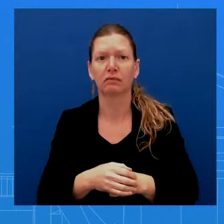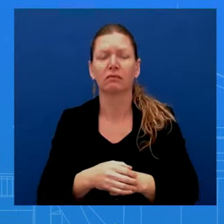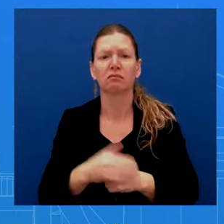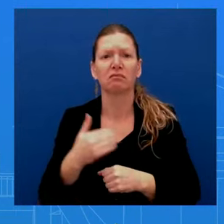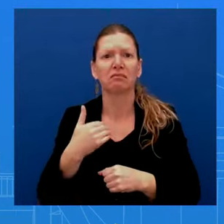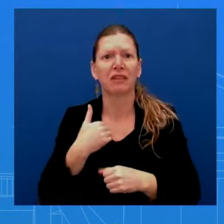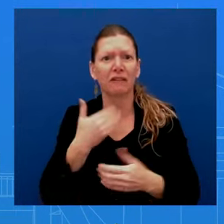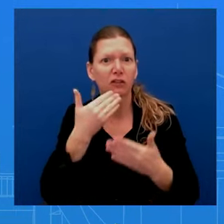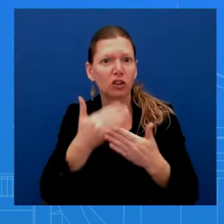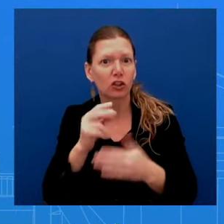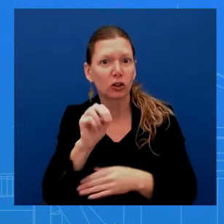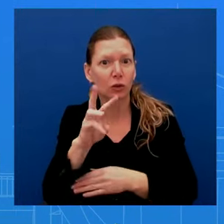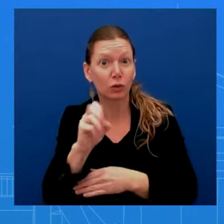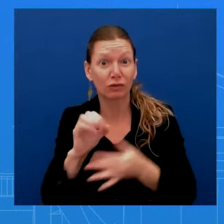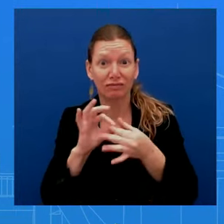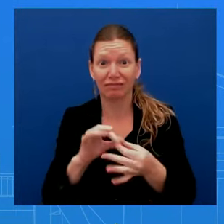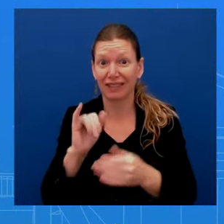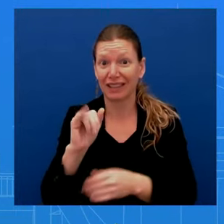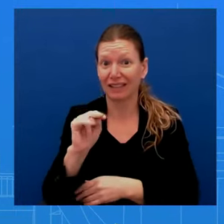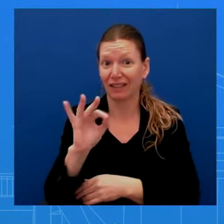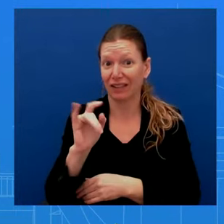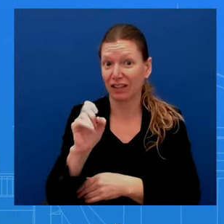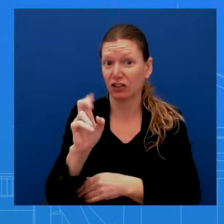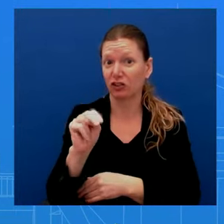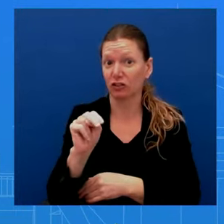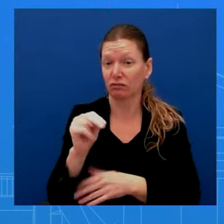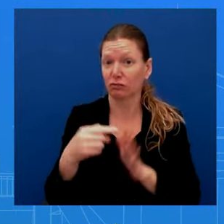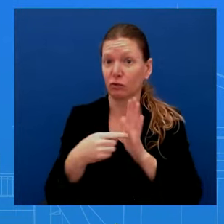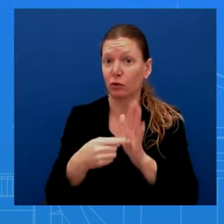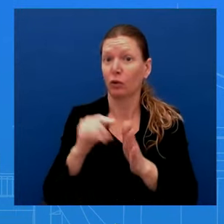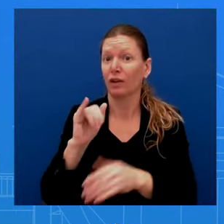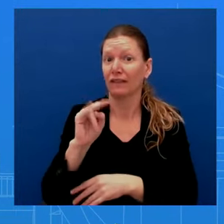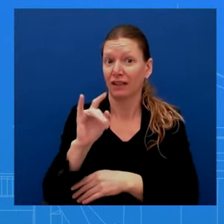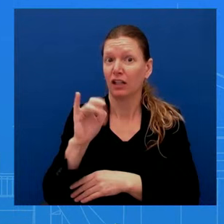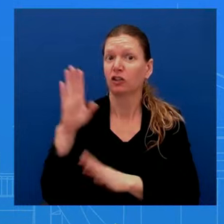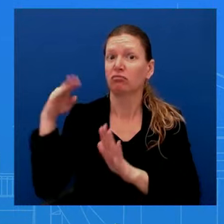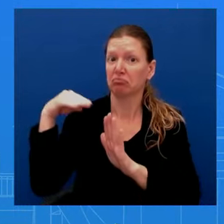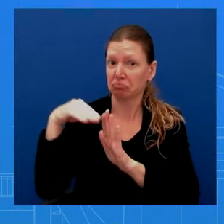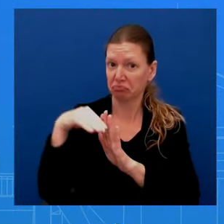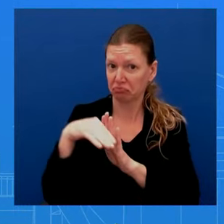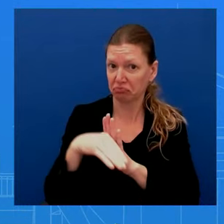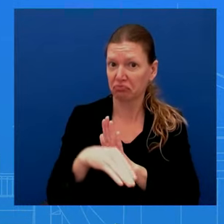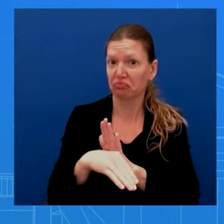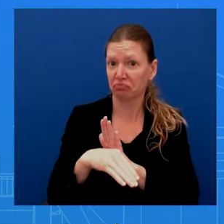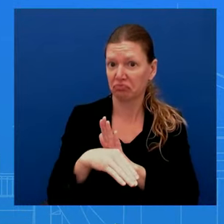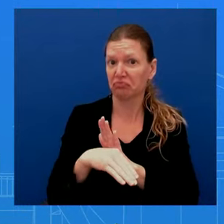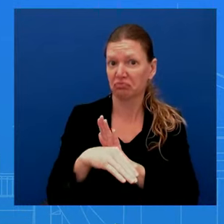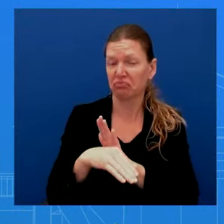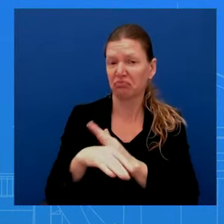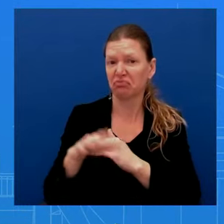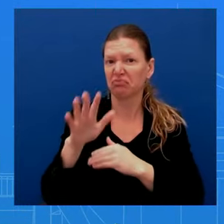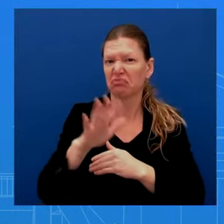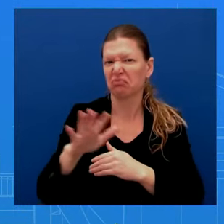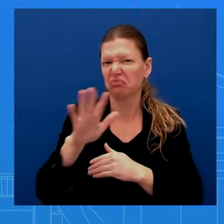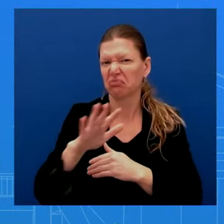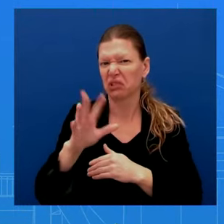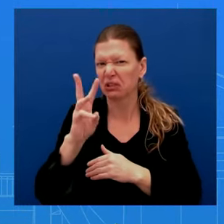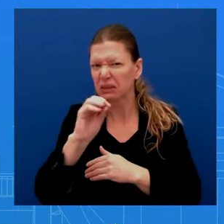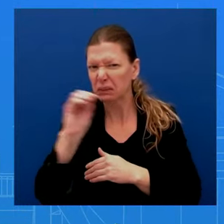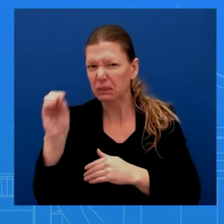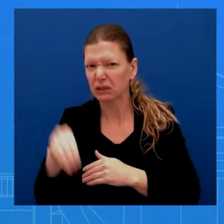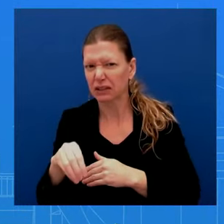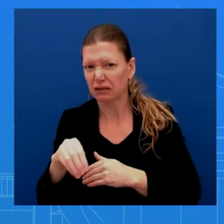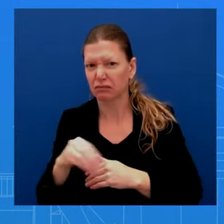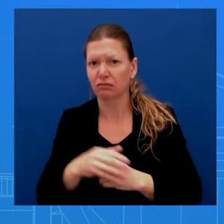inflation is down nearly two-thirds as supply chain pressures have eased. And you can see this in this slide